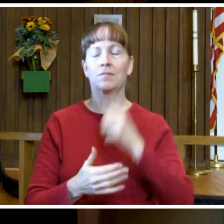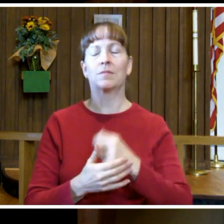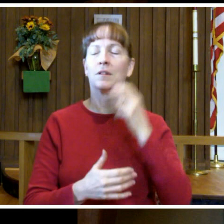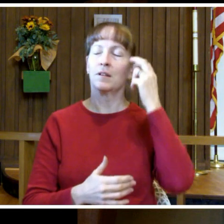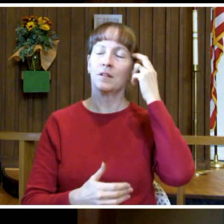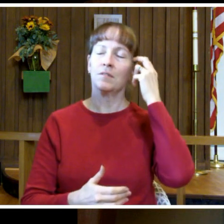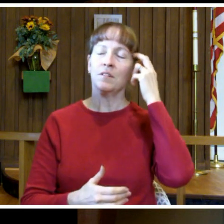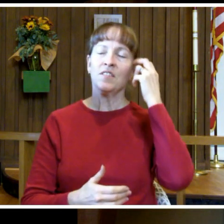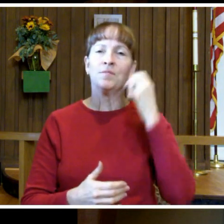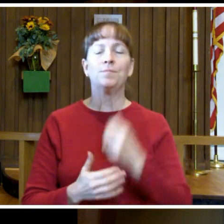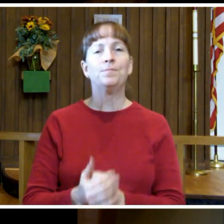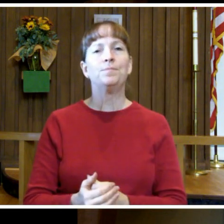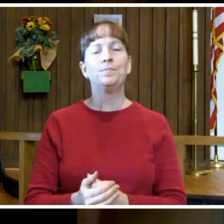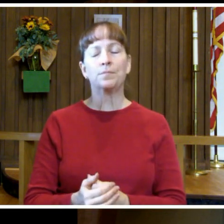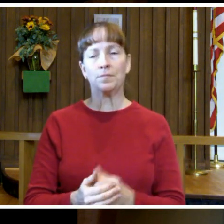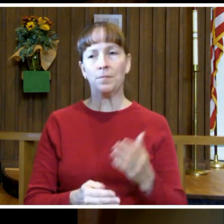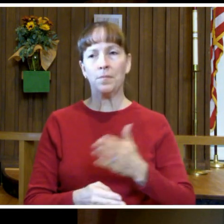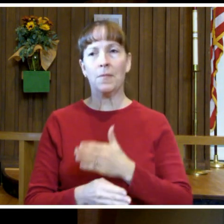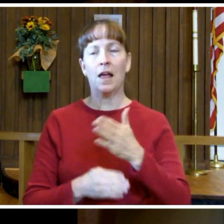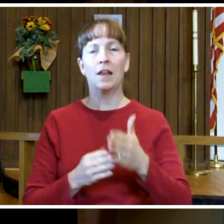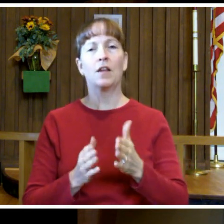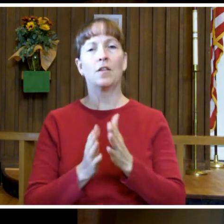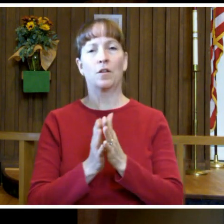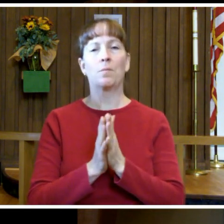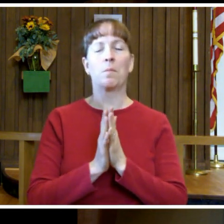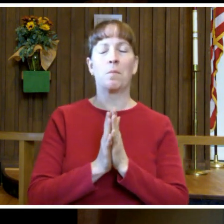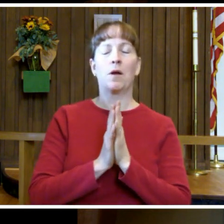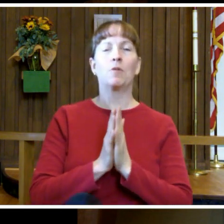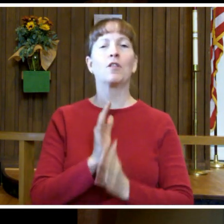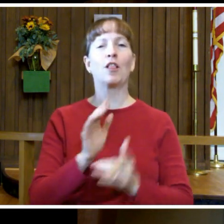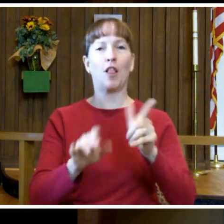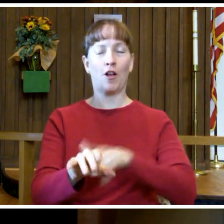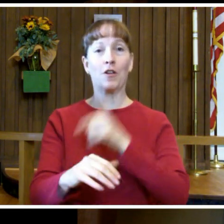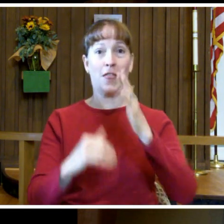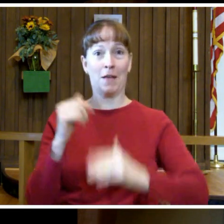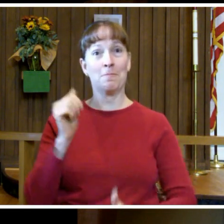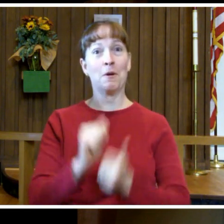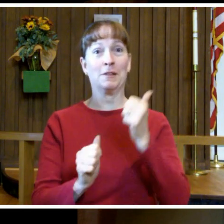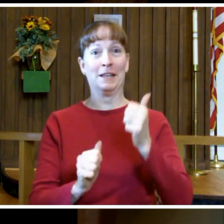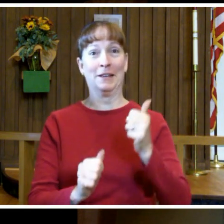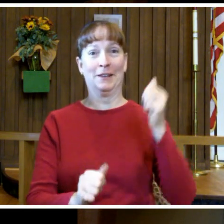And the closing prayer was longer than most Episcopal sermons.